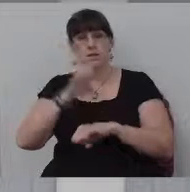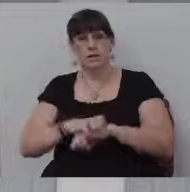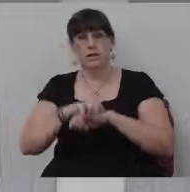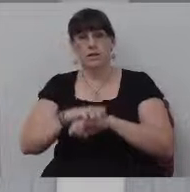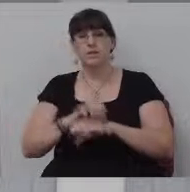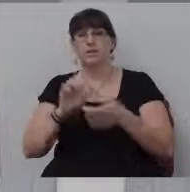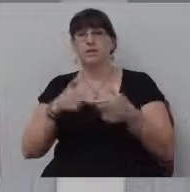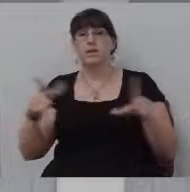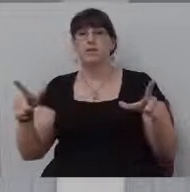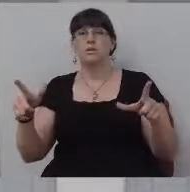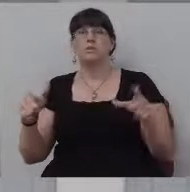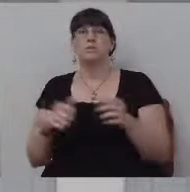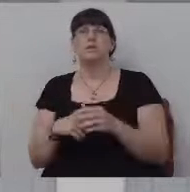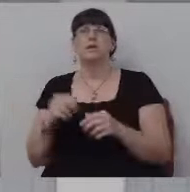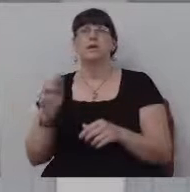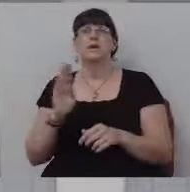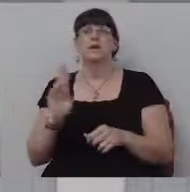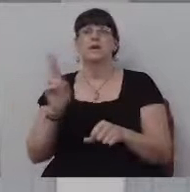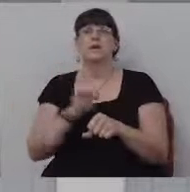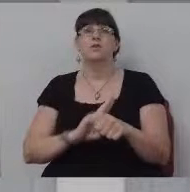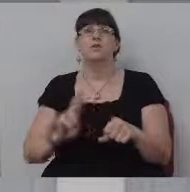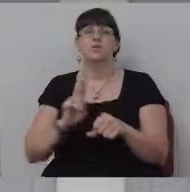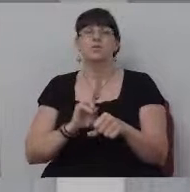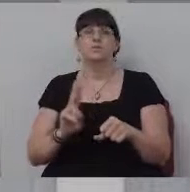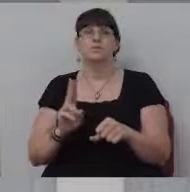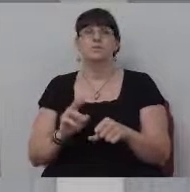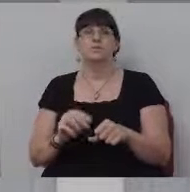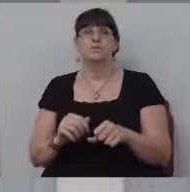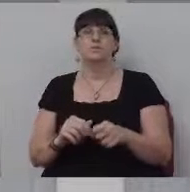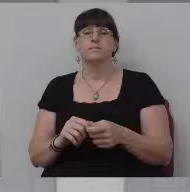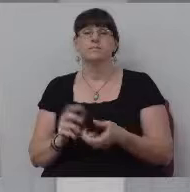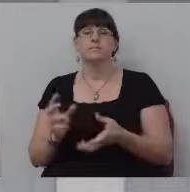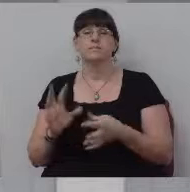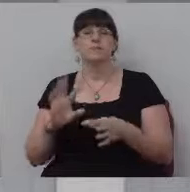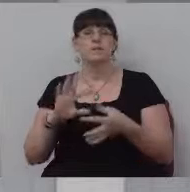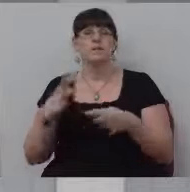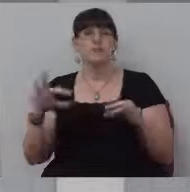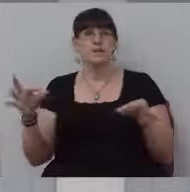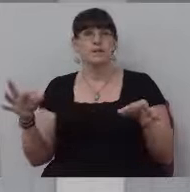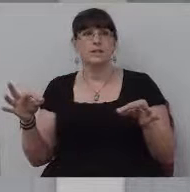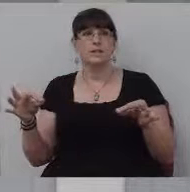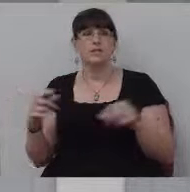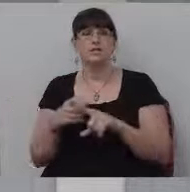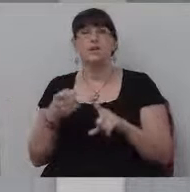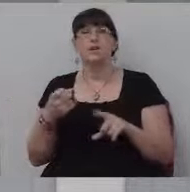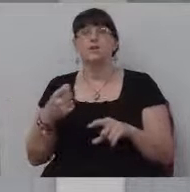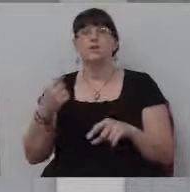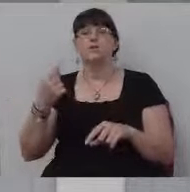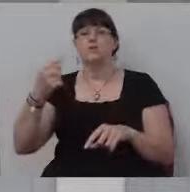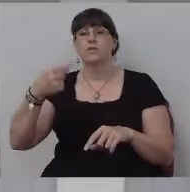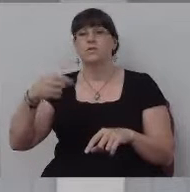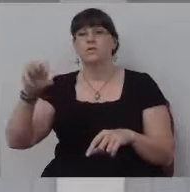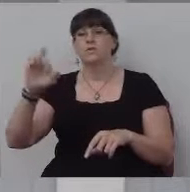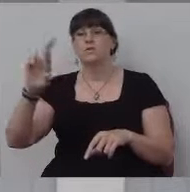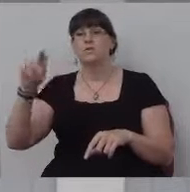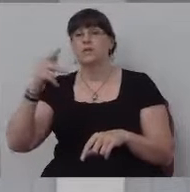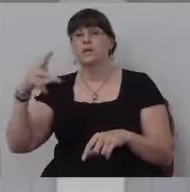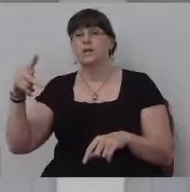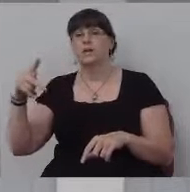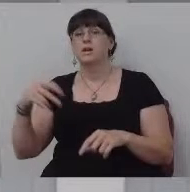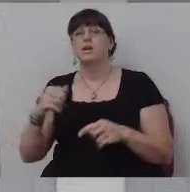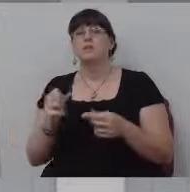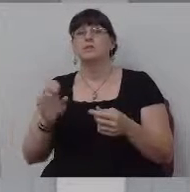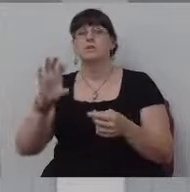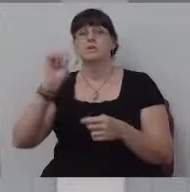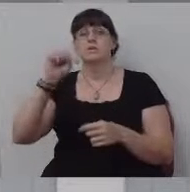they're, they've been using, they, in their work, they use some, um, some translations from, uh, Greek to Spanish. And they're using some